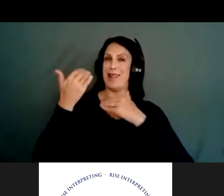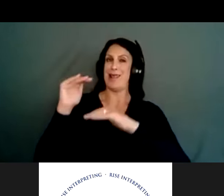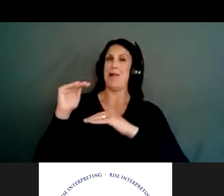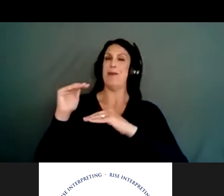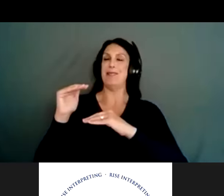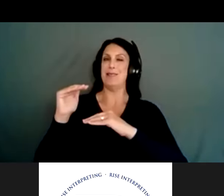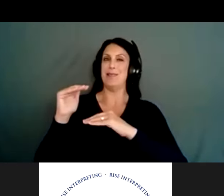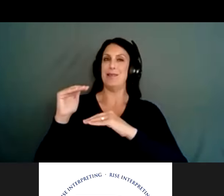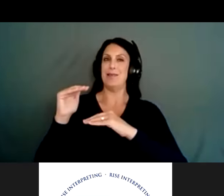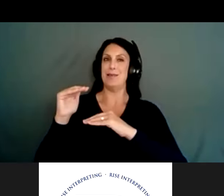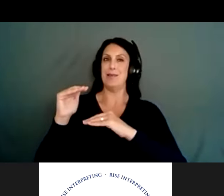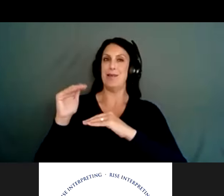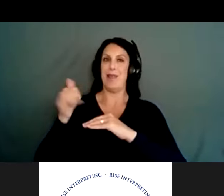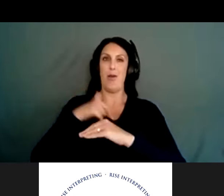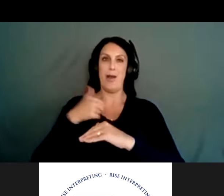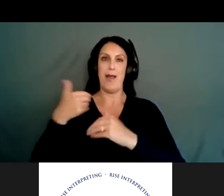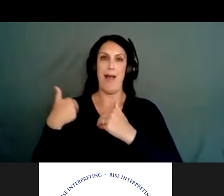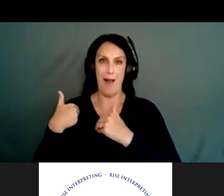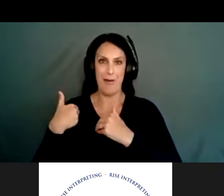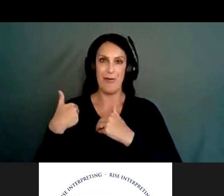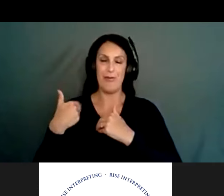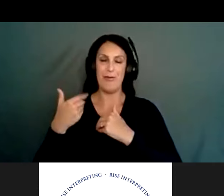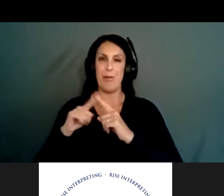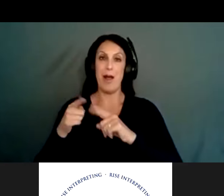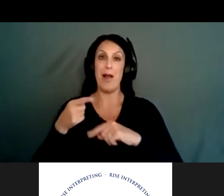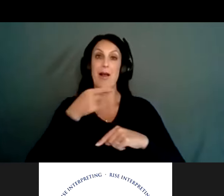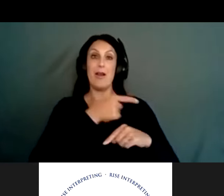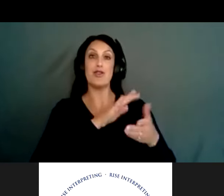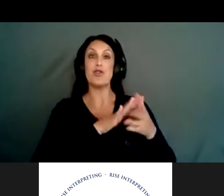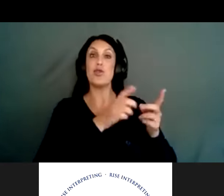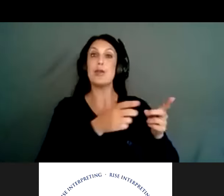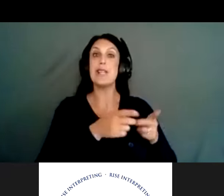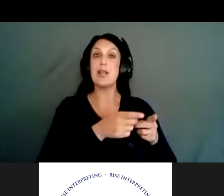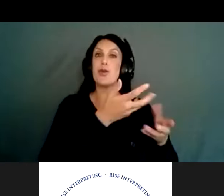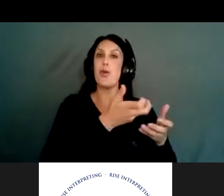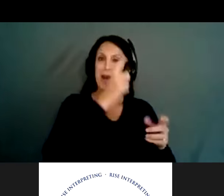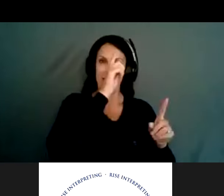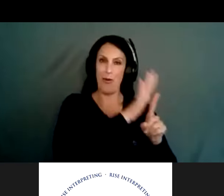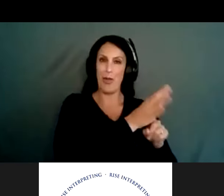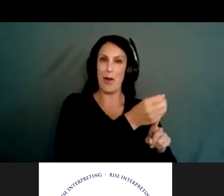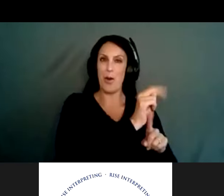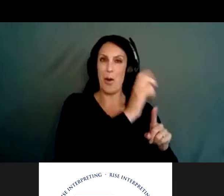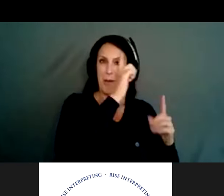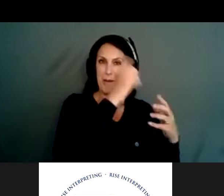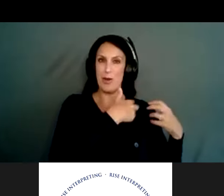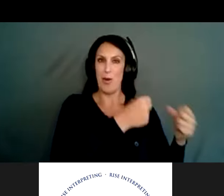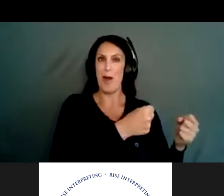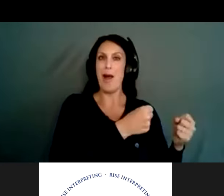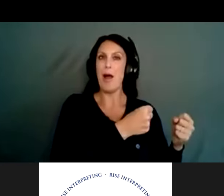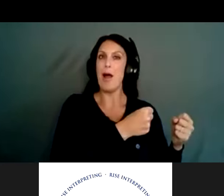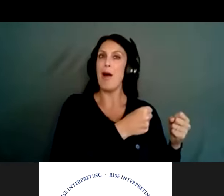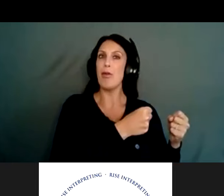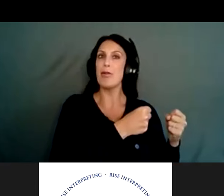-wise because they wanted it for, to shape their own, um, you know, mental health initiative. So I get why they're asking, but we wouldn't necessarily